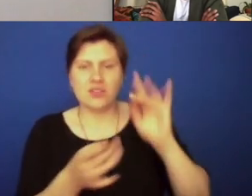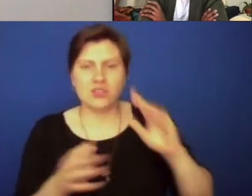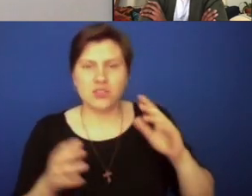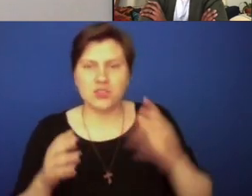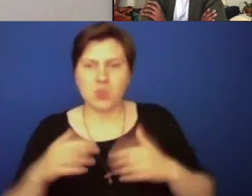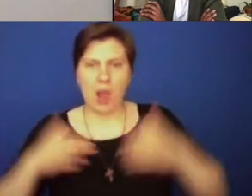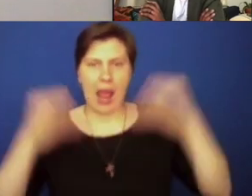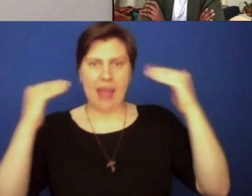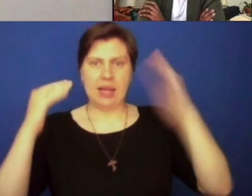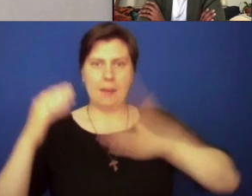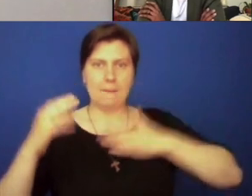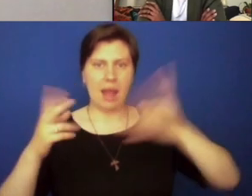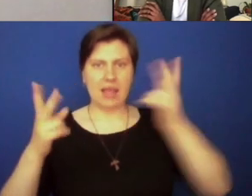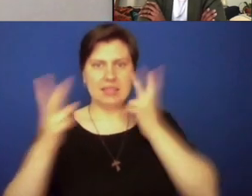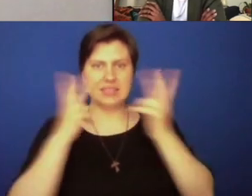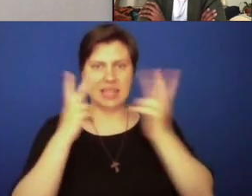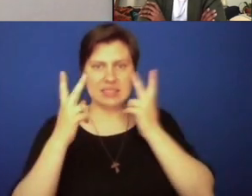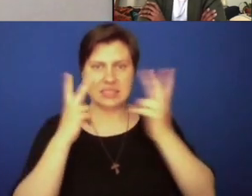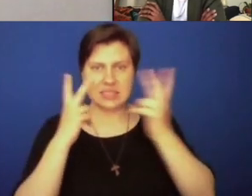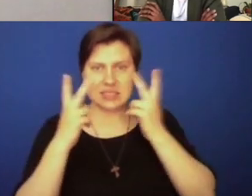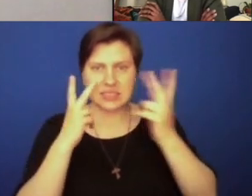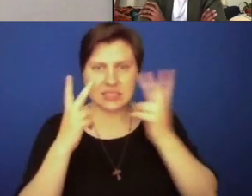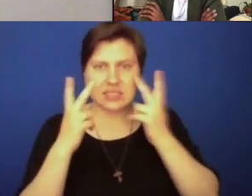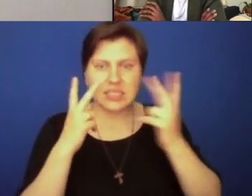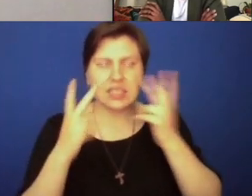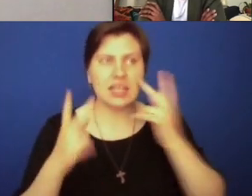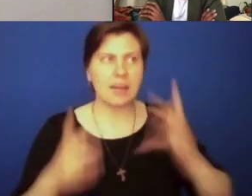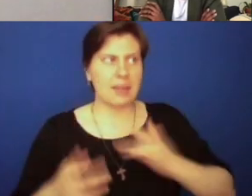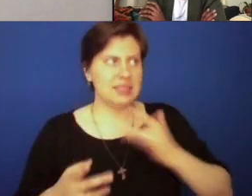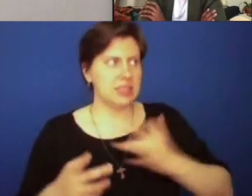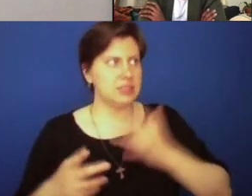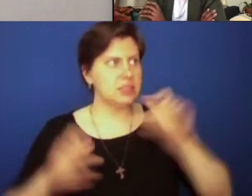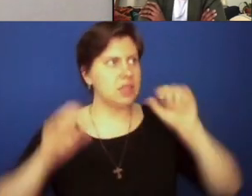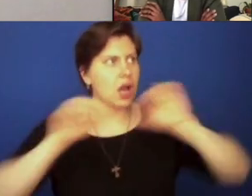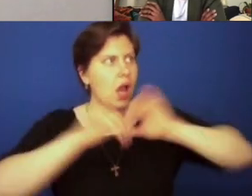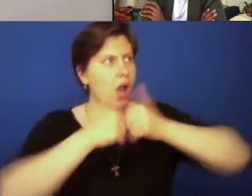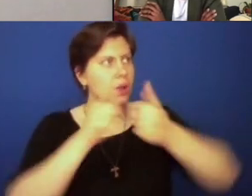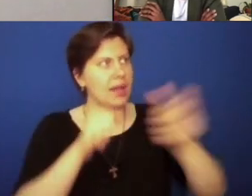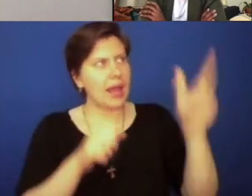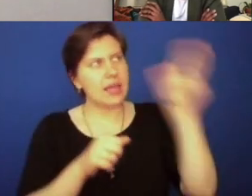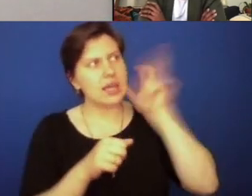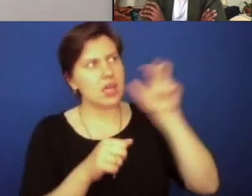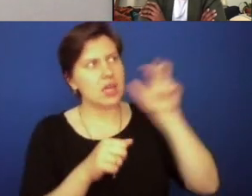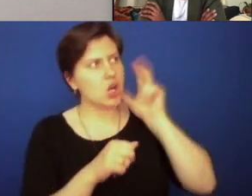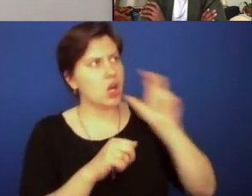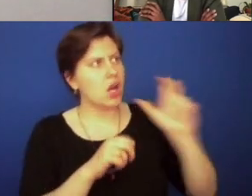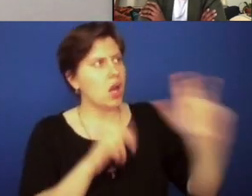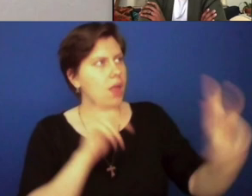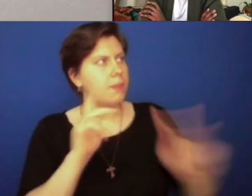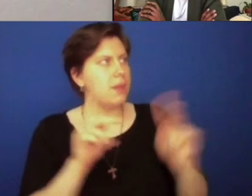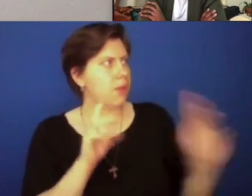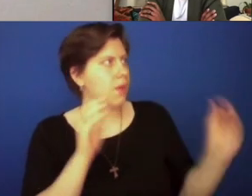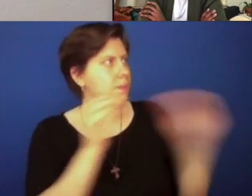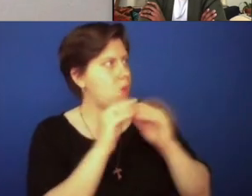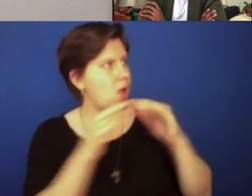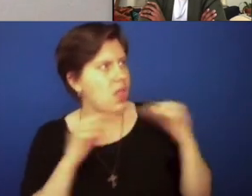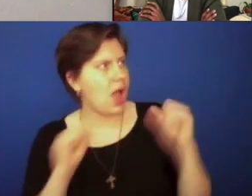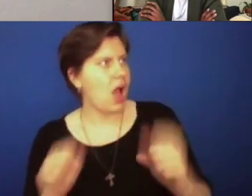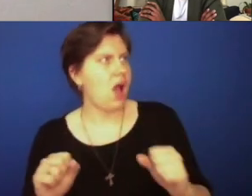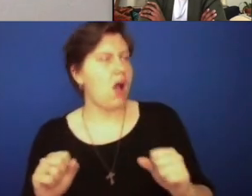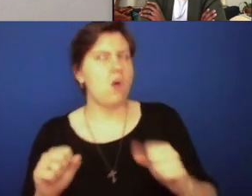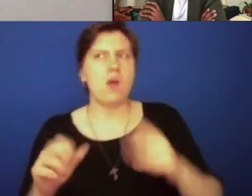How can I see my neighbor more clearly? How can I hear the cries of those in the margins more loud,